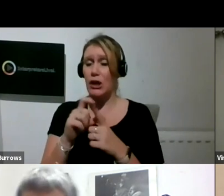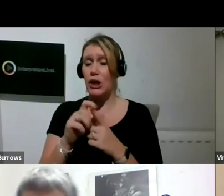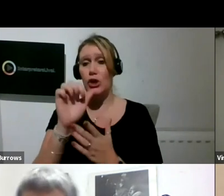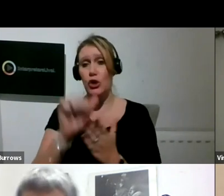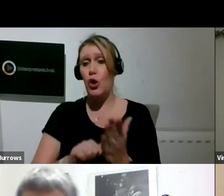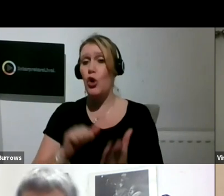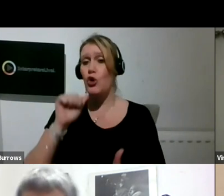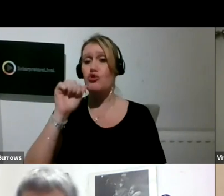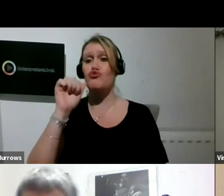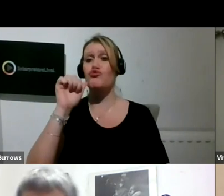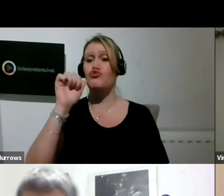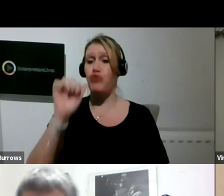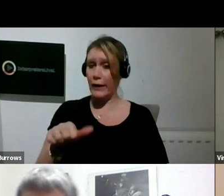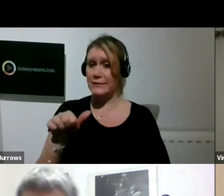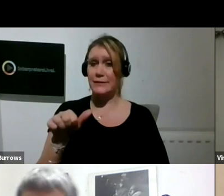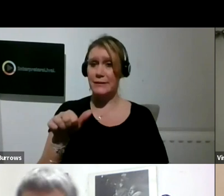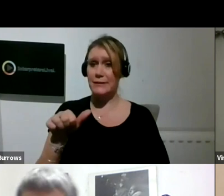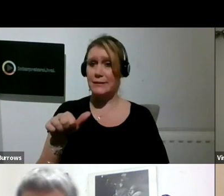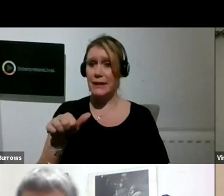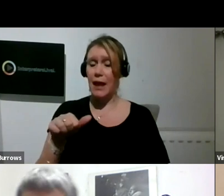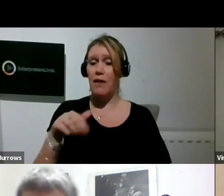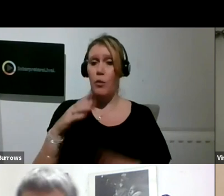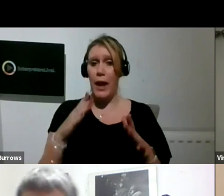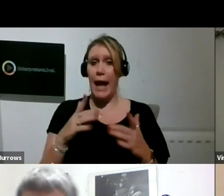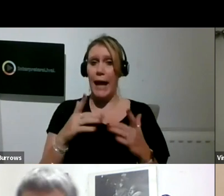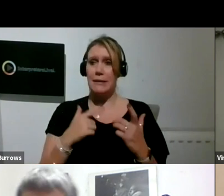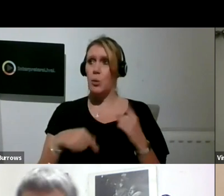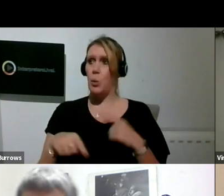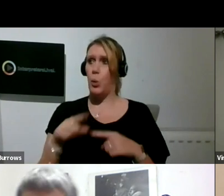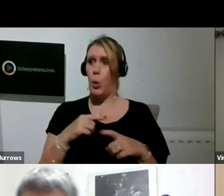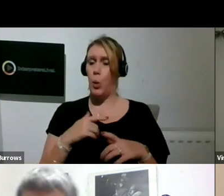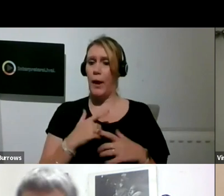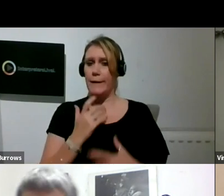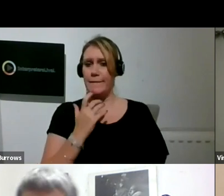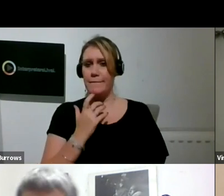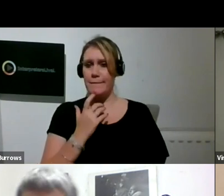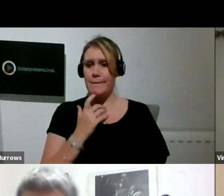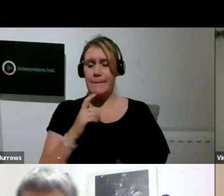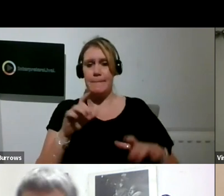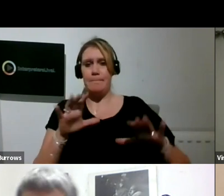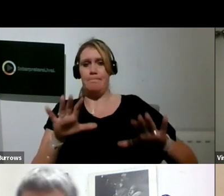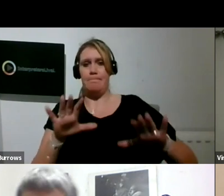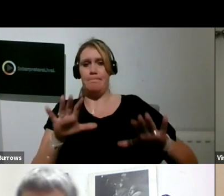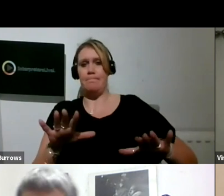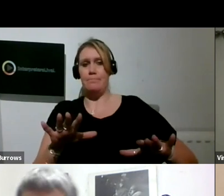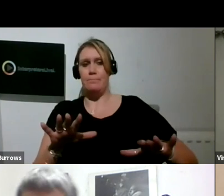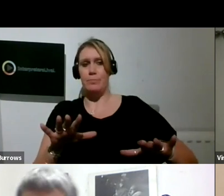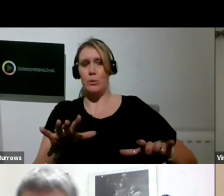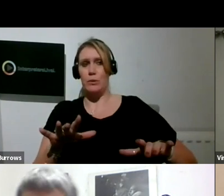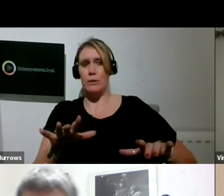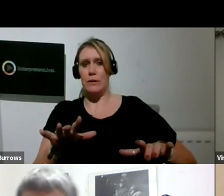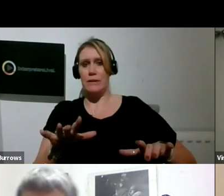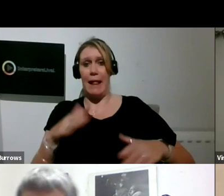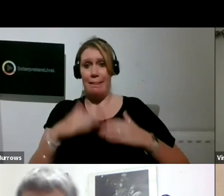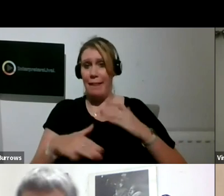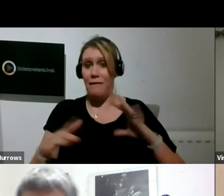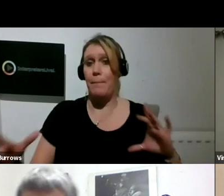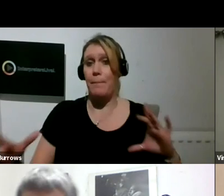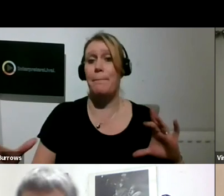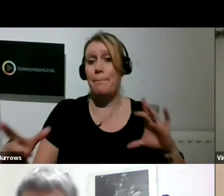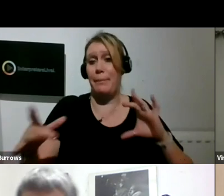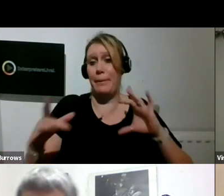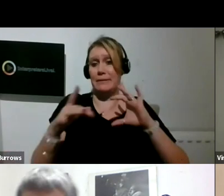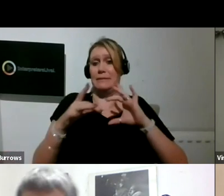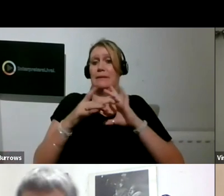we just had to sort of pause together and may never have come back together again as it happened, I think